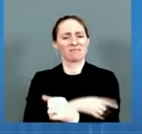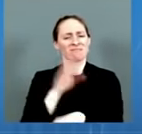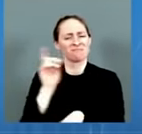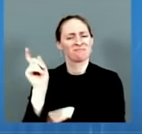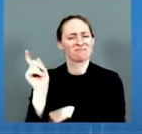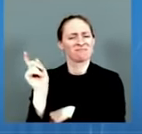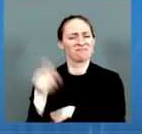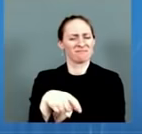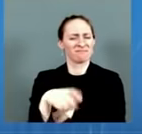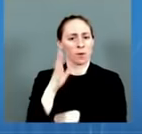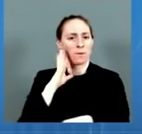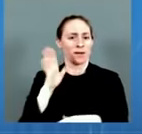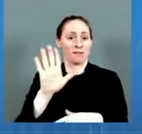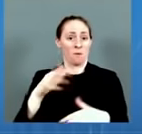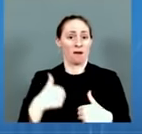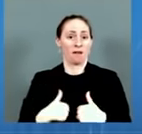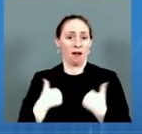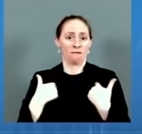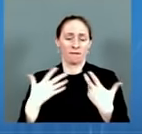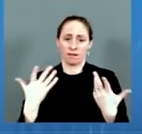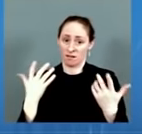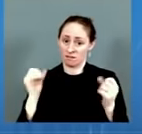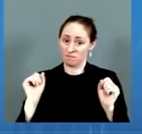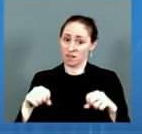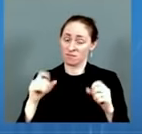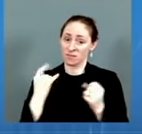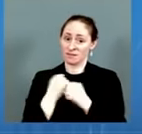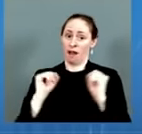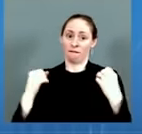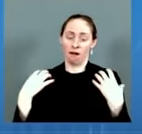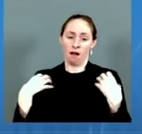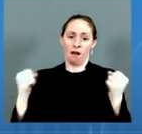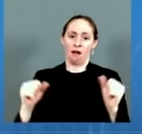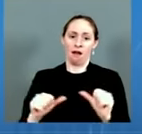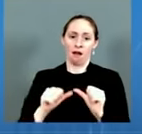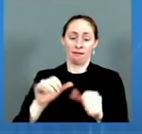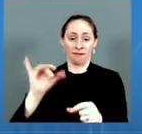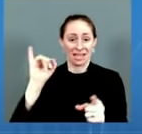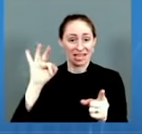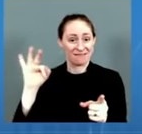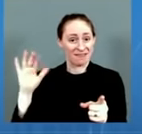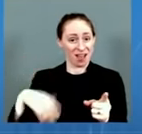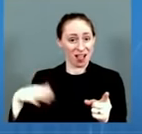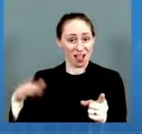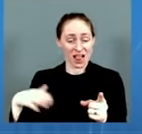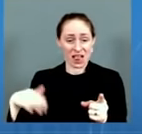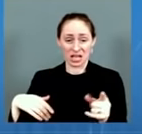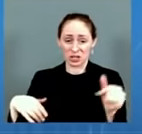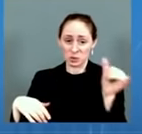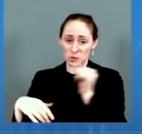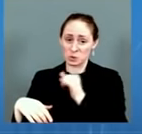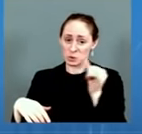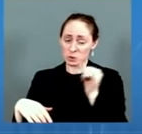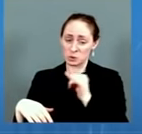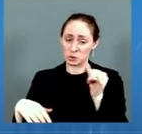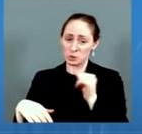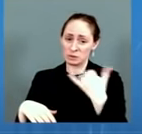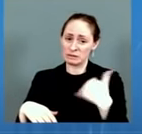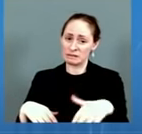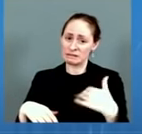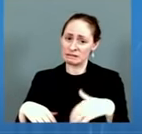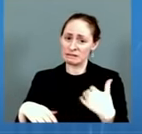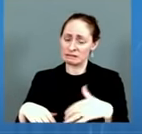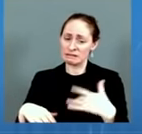hospitalized due to COVID and 14 times more likely to die from COVID compared to a fully vaccinated individual.